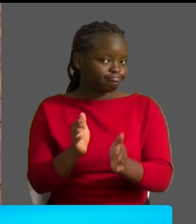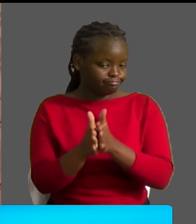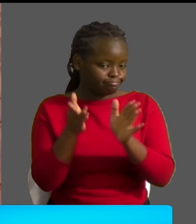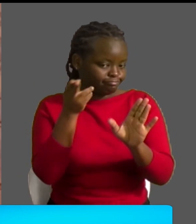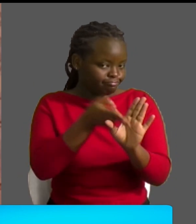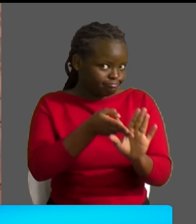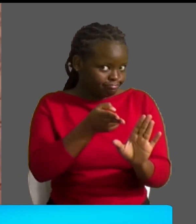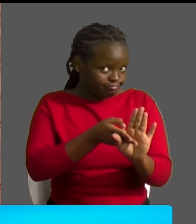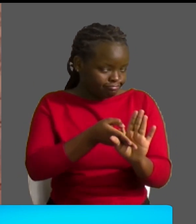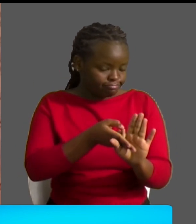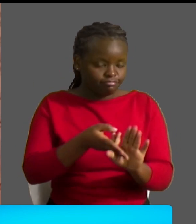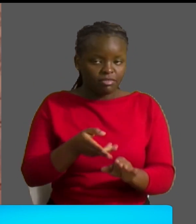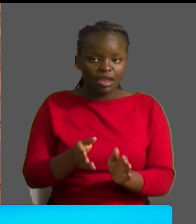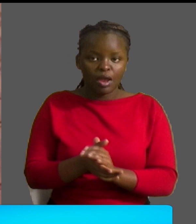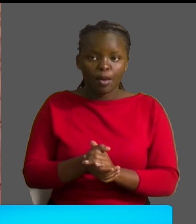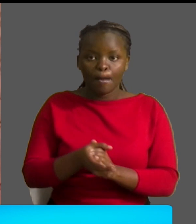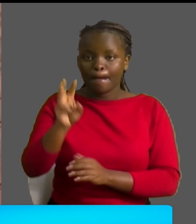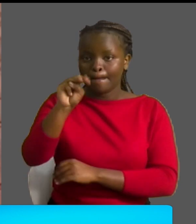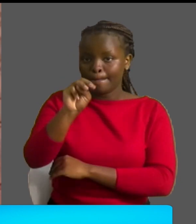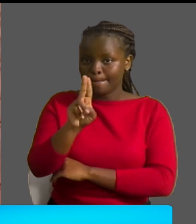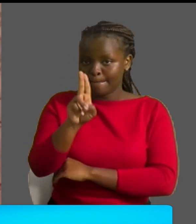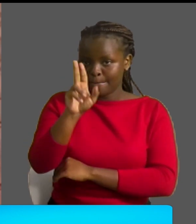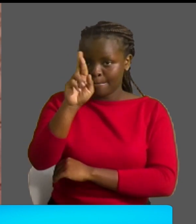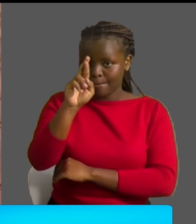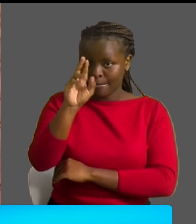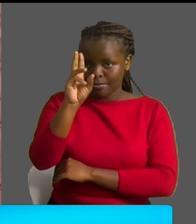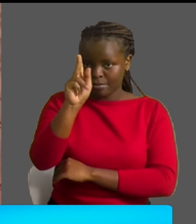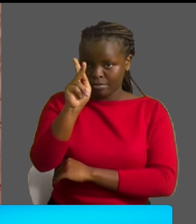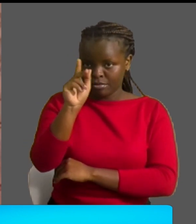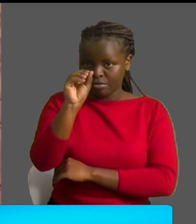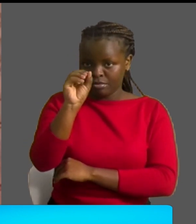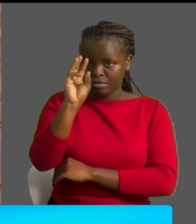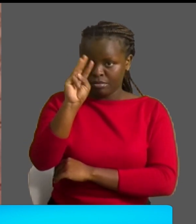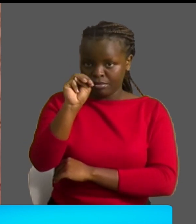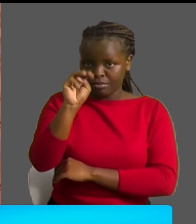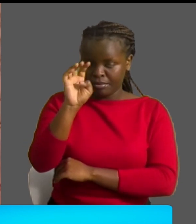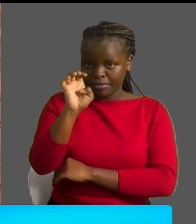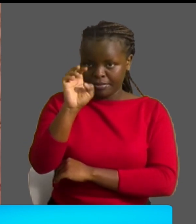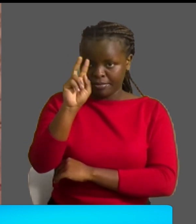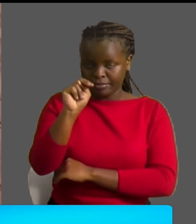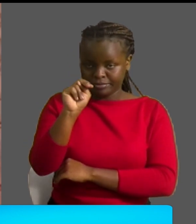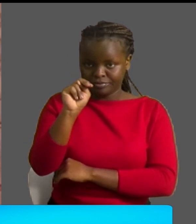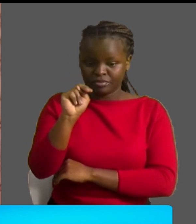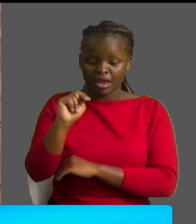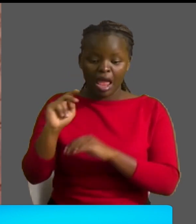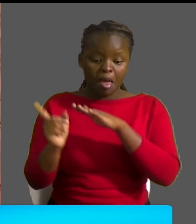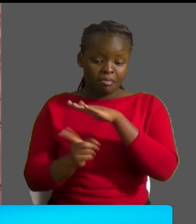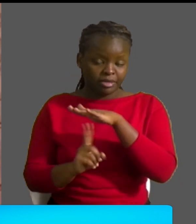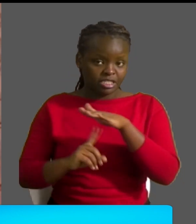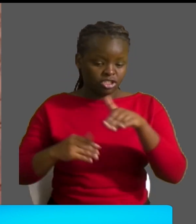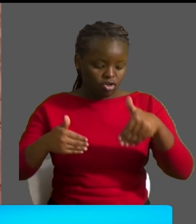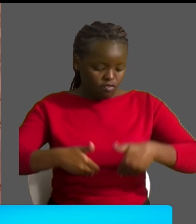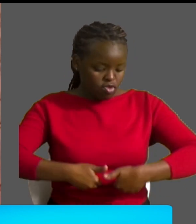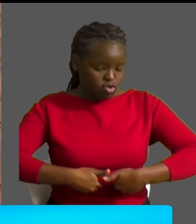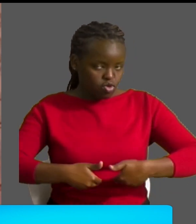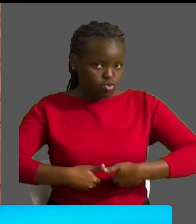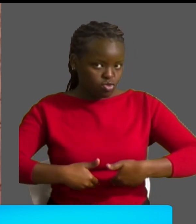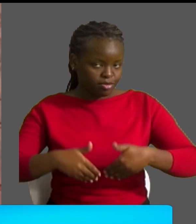Onesmas Kipchumba Murkomen, Ministry of Youth Affairs, Creative Economy and Sports.